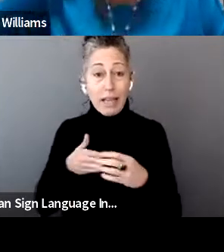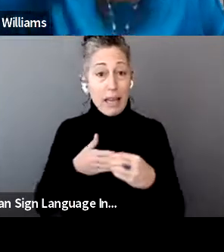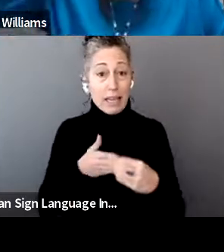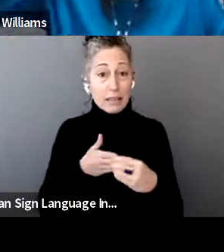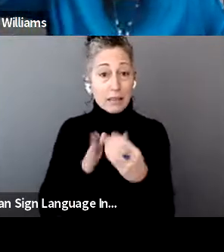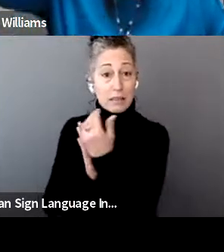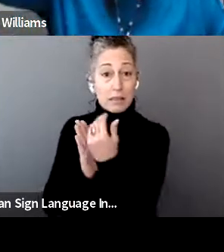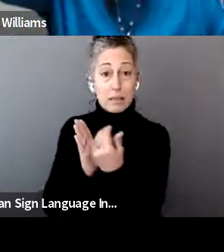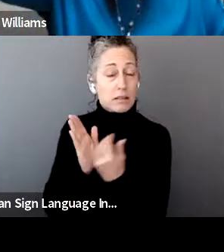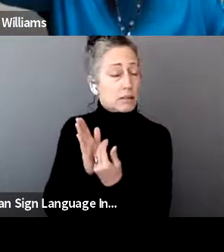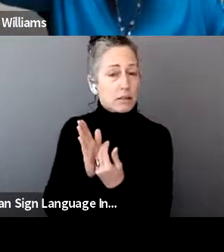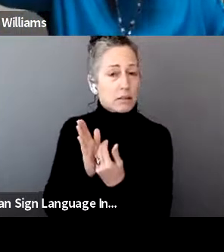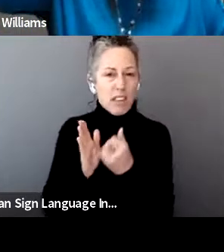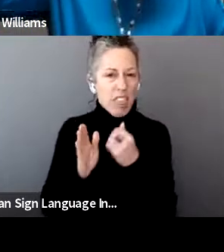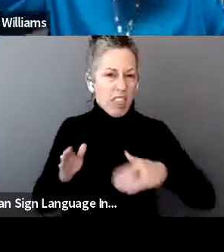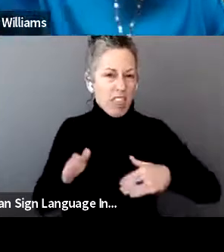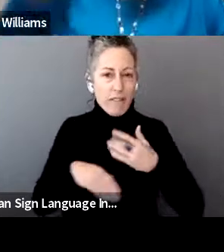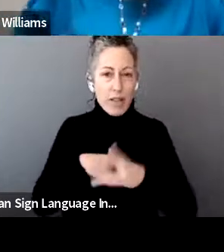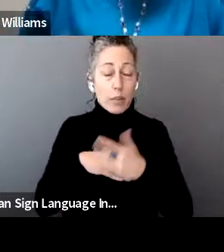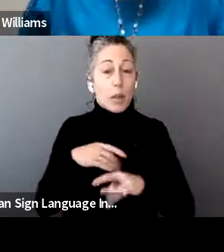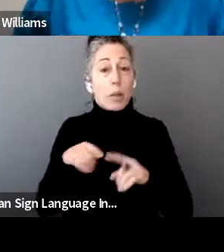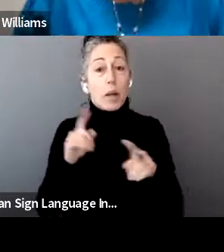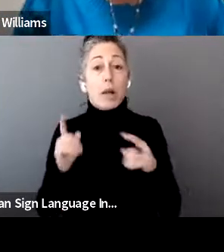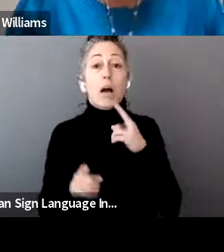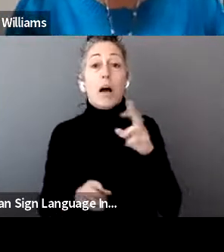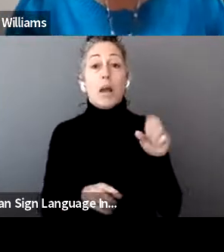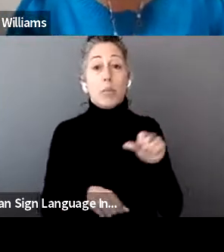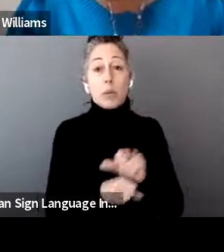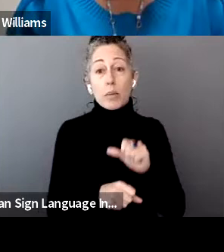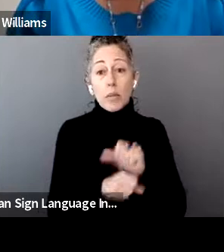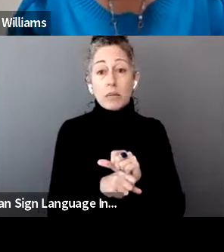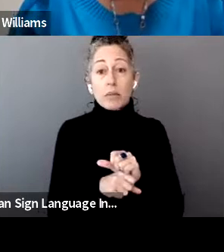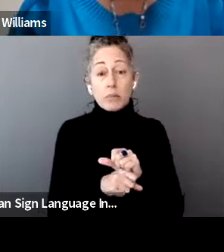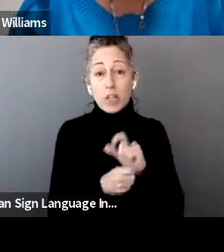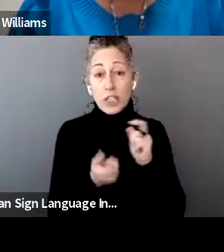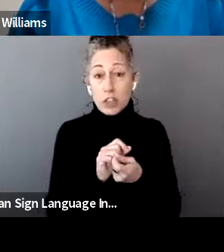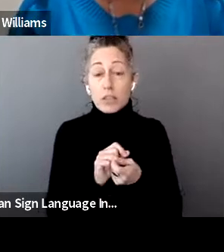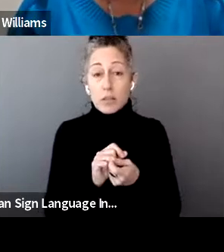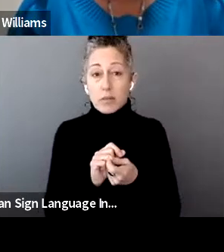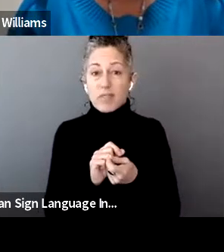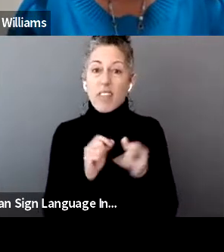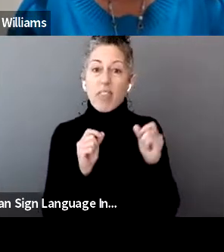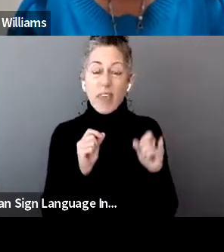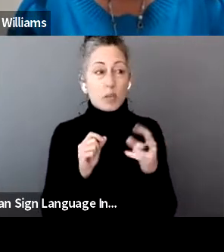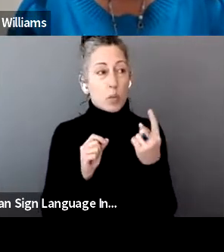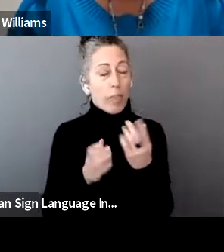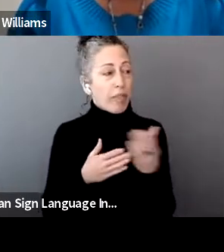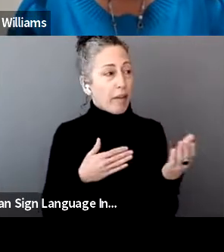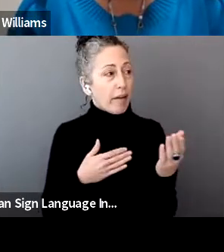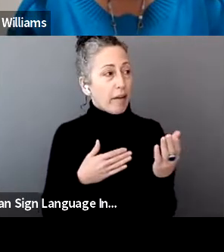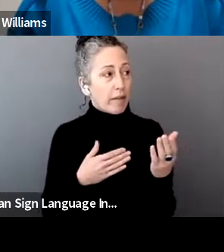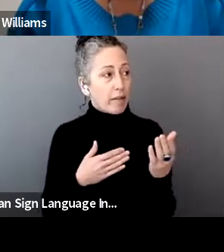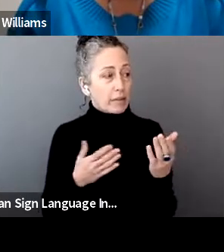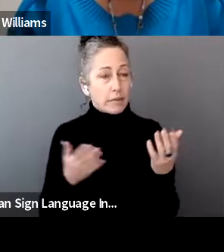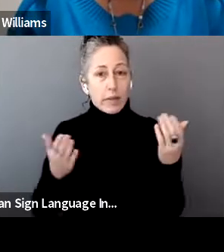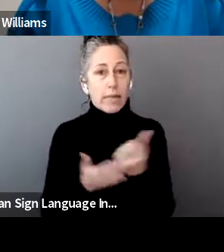as the change to the taxability of unemployment, I know that that's an item that is really on everyone's